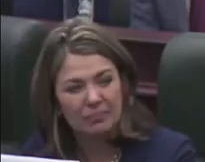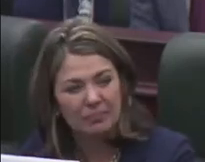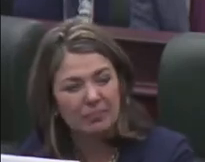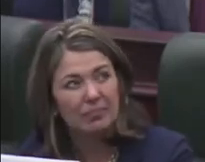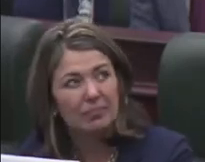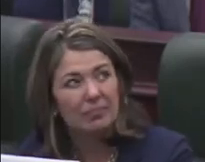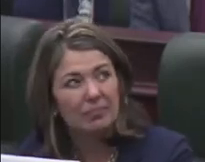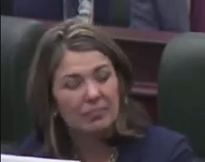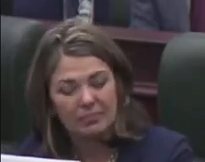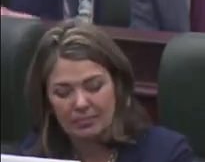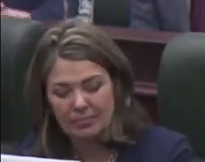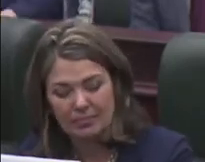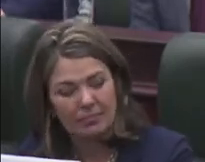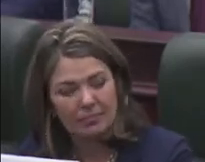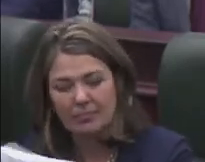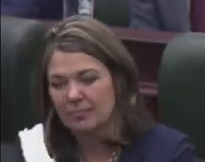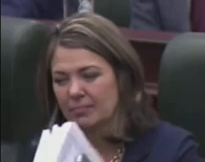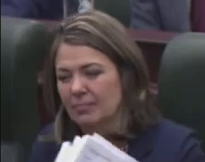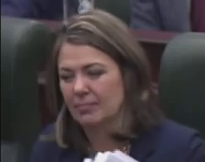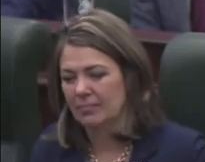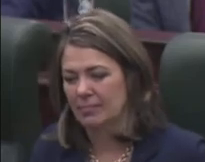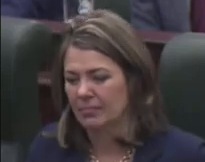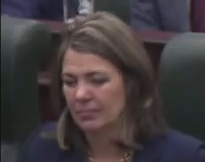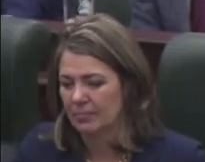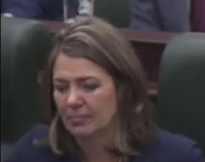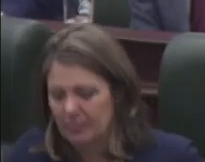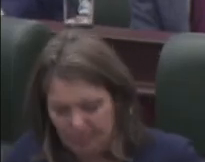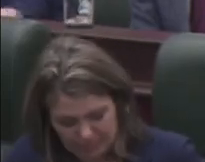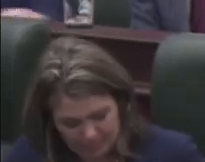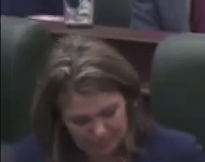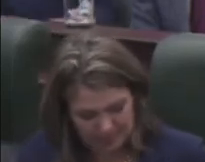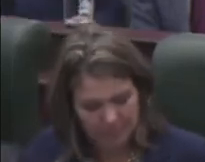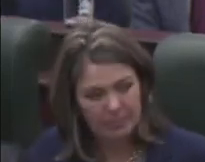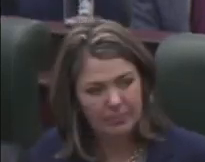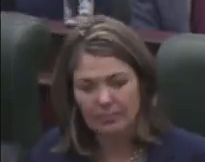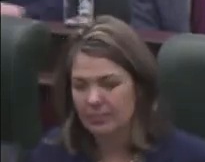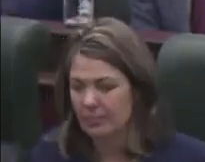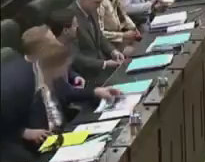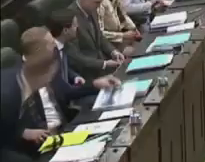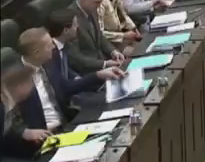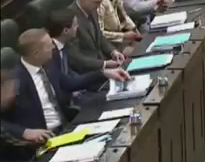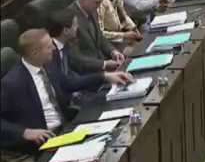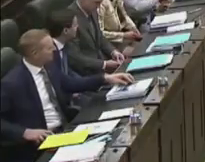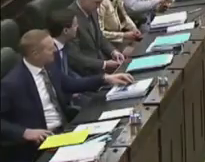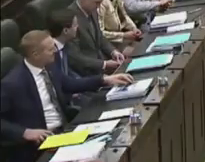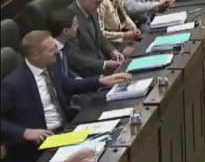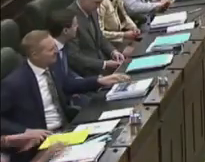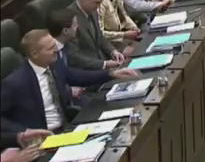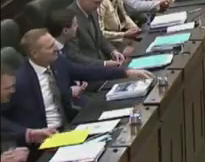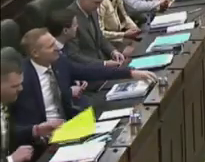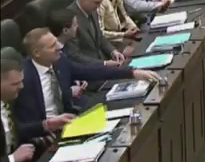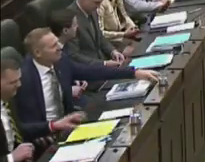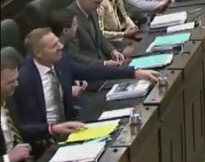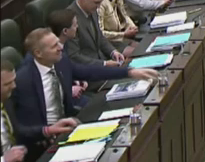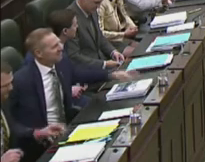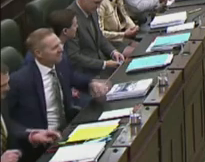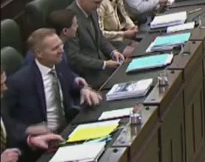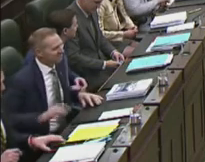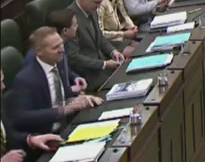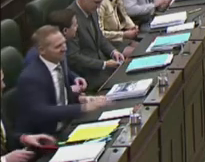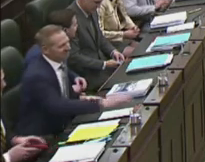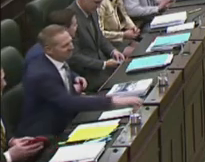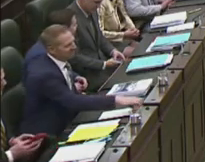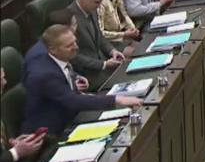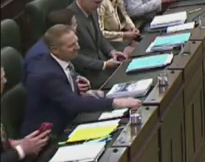Assembly be adjourned until 1.30 p.m. on Monday, March 6th. I feel like we've been here before. Having heard the motion as proposed by the Honourable Government